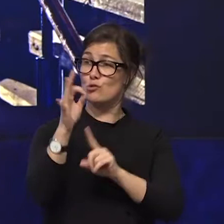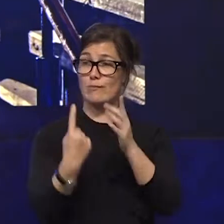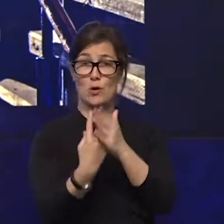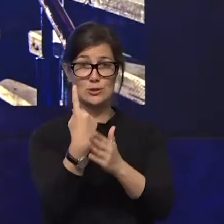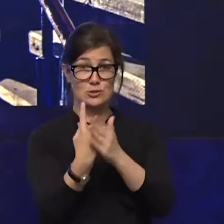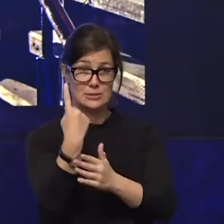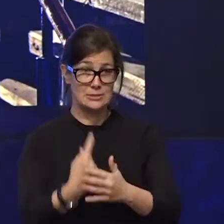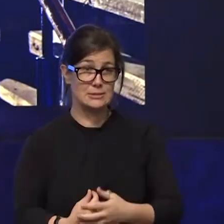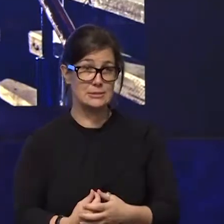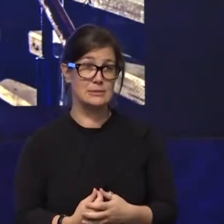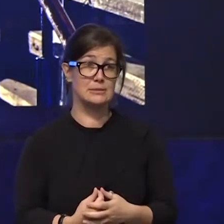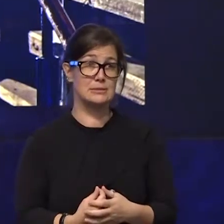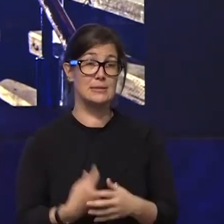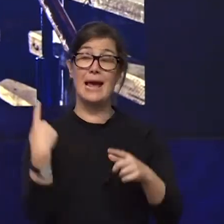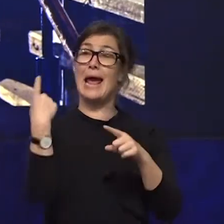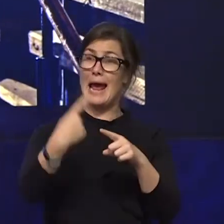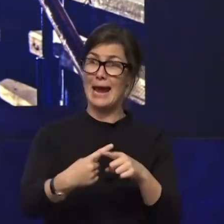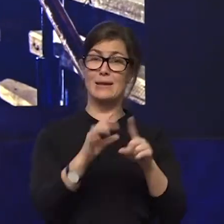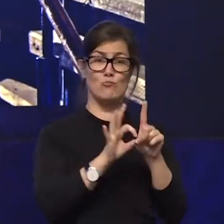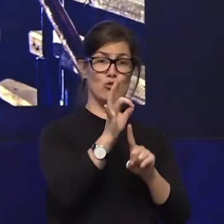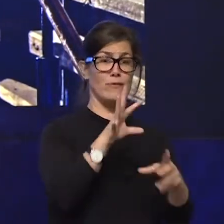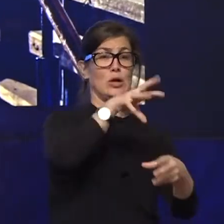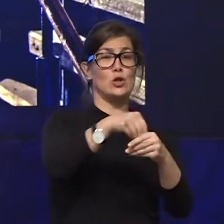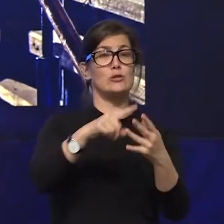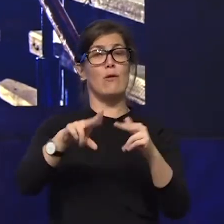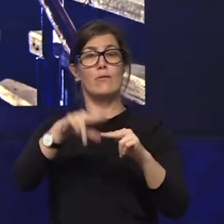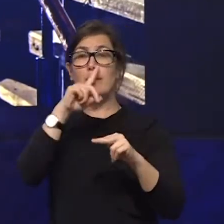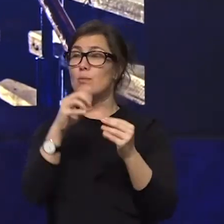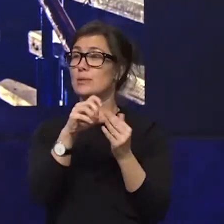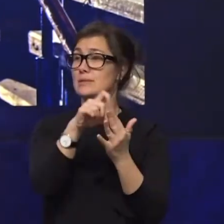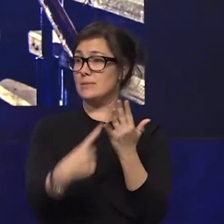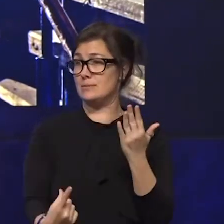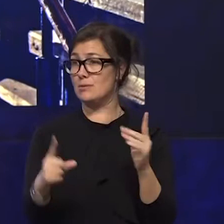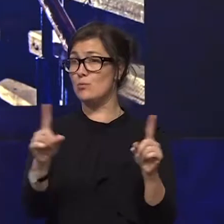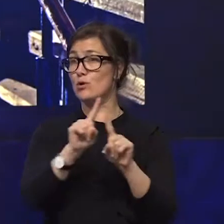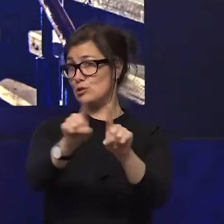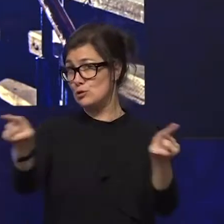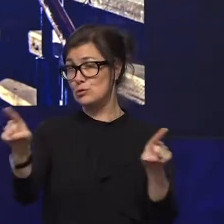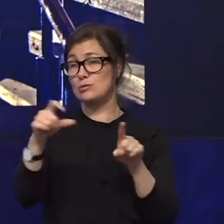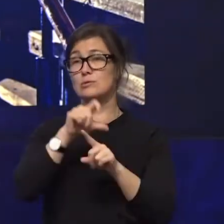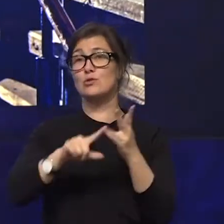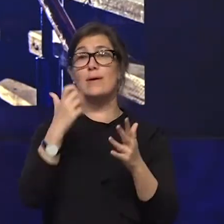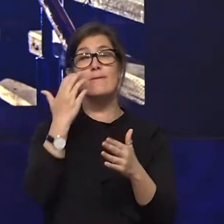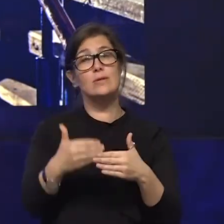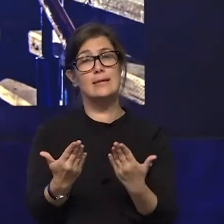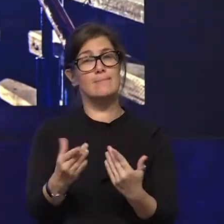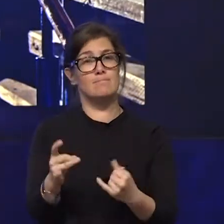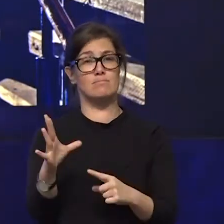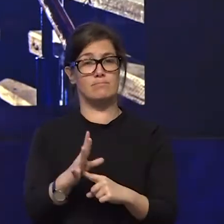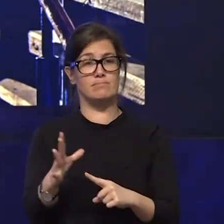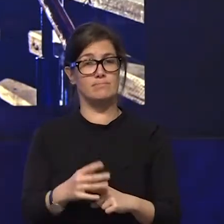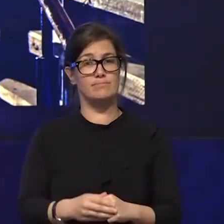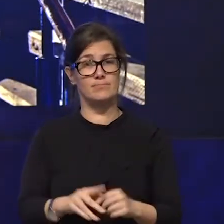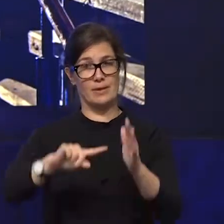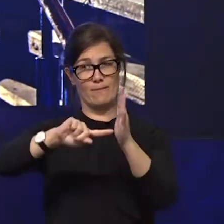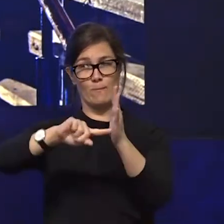and inclusion of people with disability what you do each and every day is important full